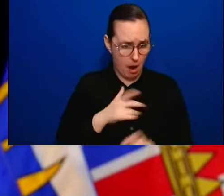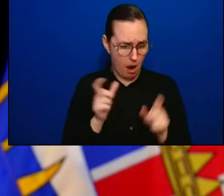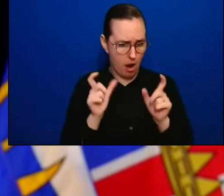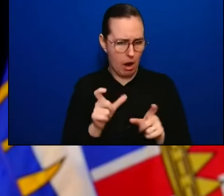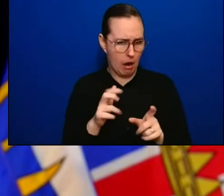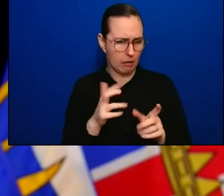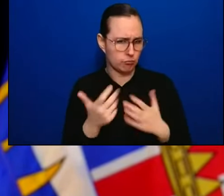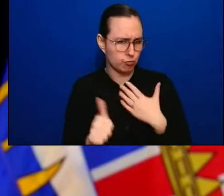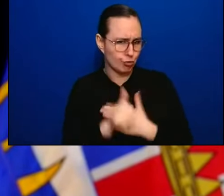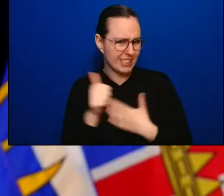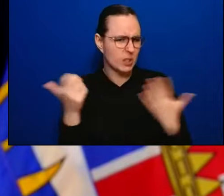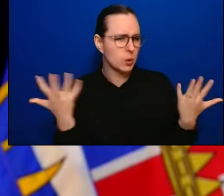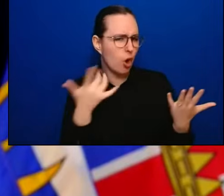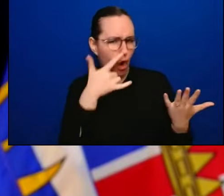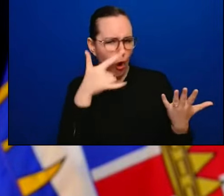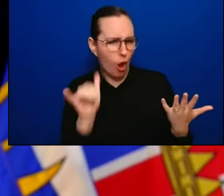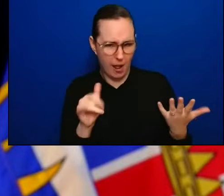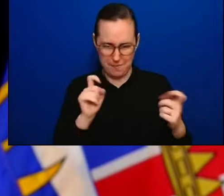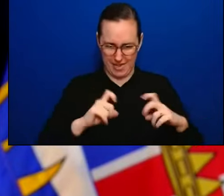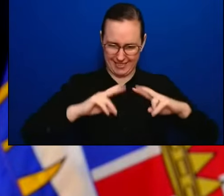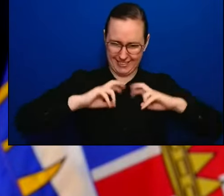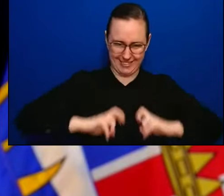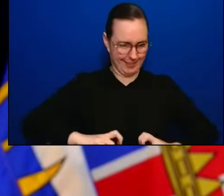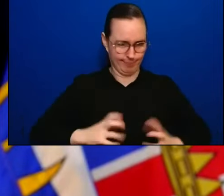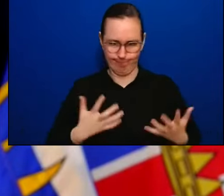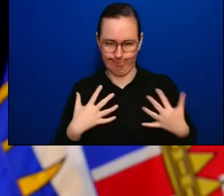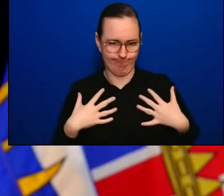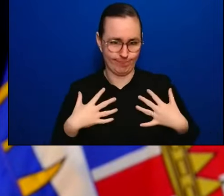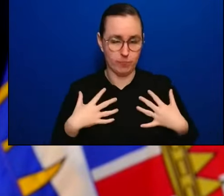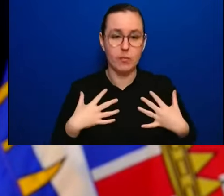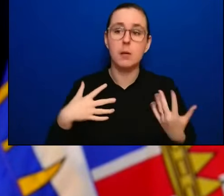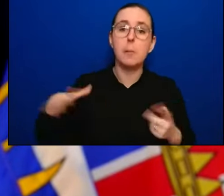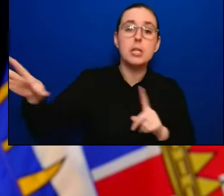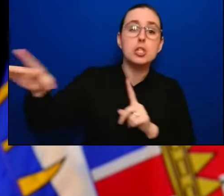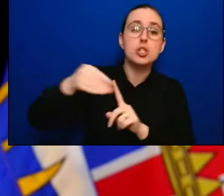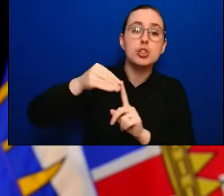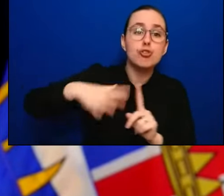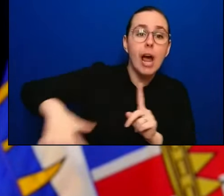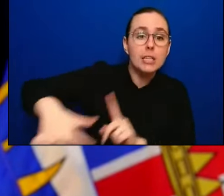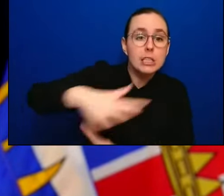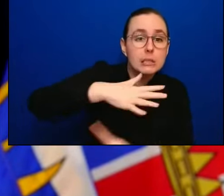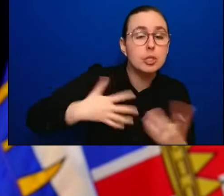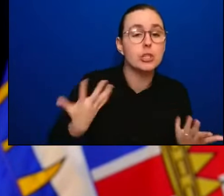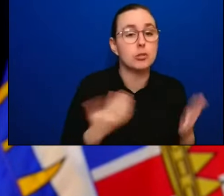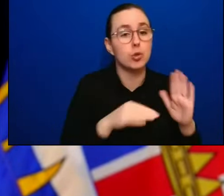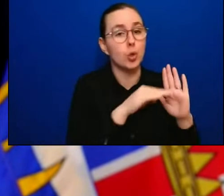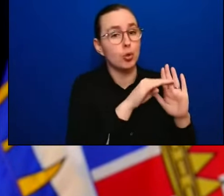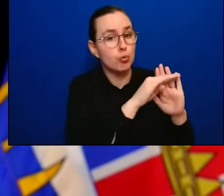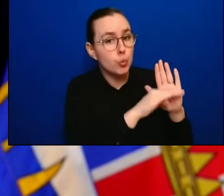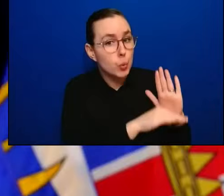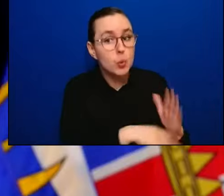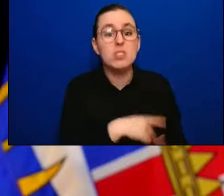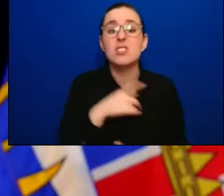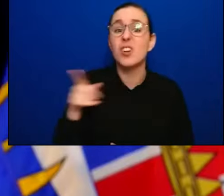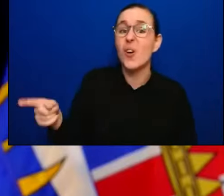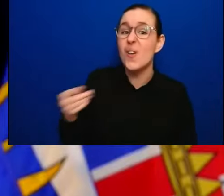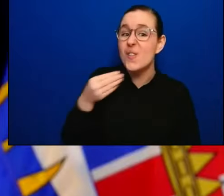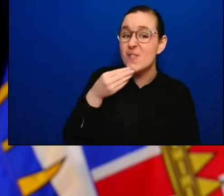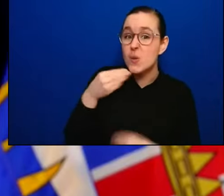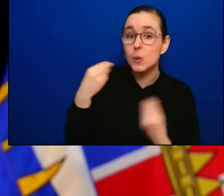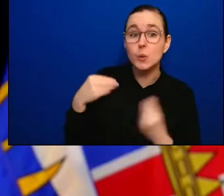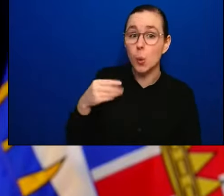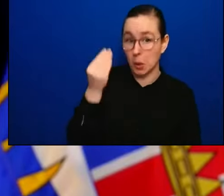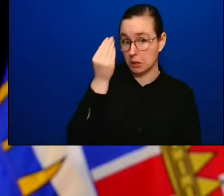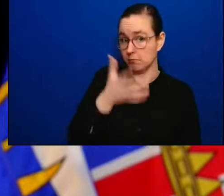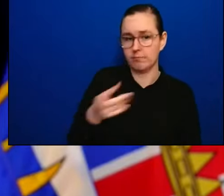transmission we're seeing, with the measures that we have in place, grocery stores are not a high-risk environment. And we can have